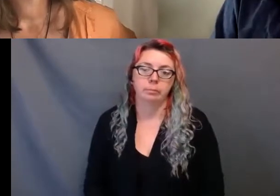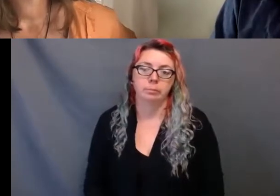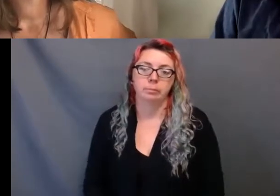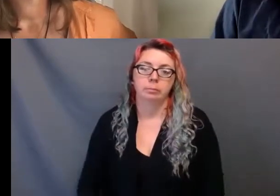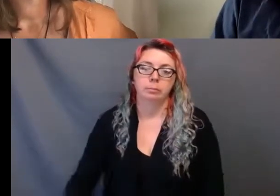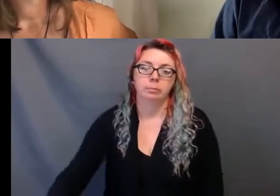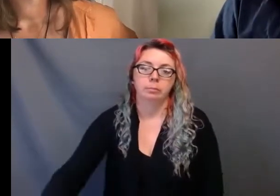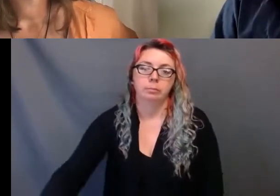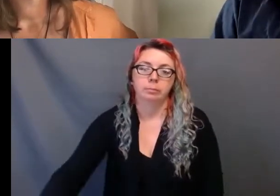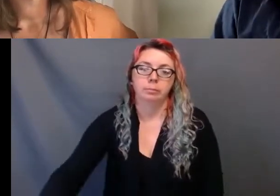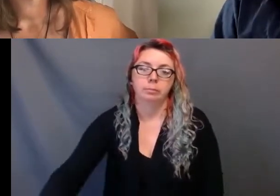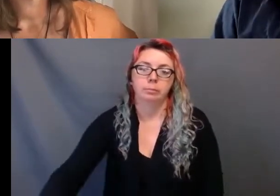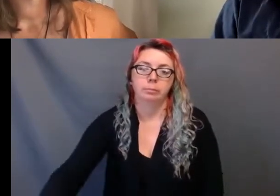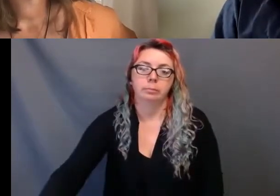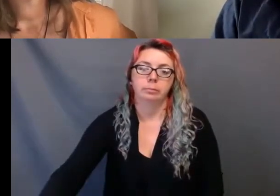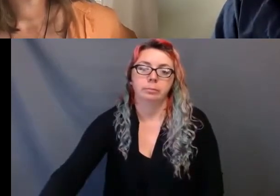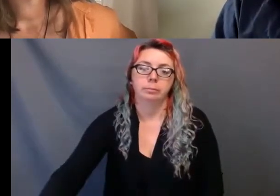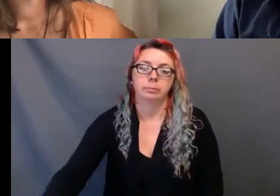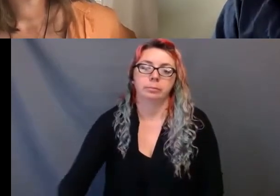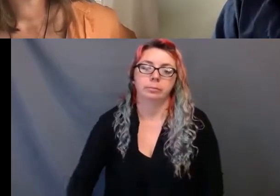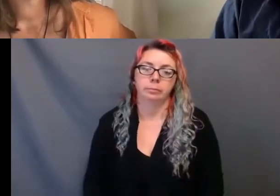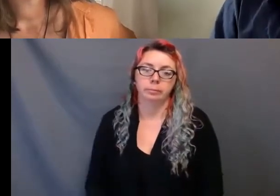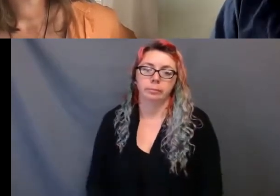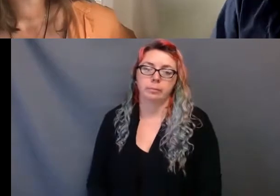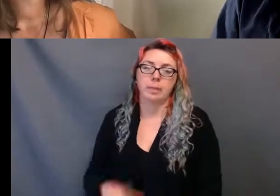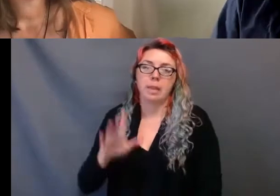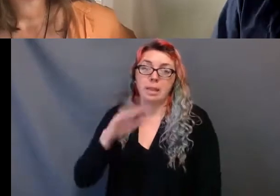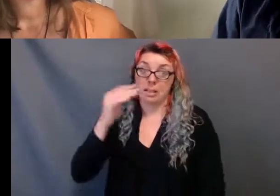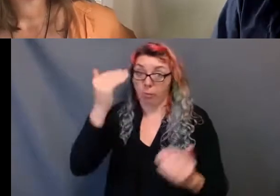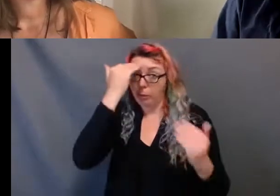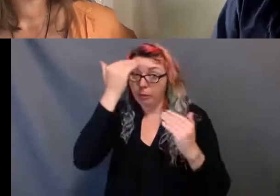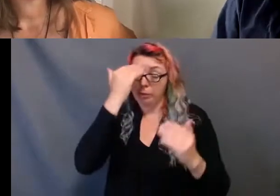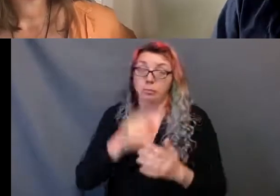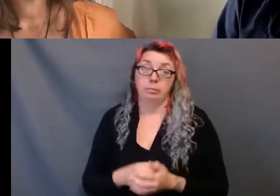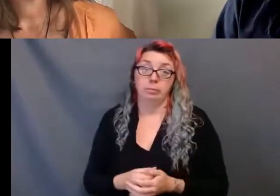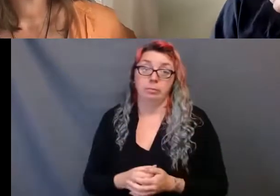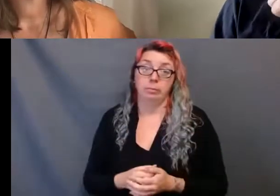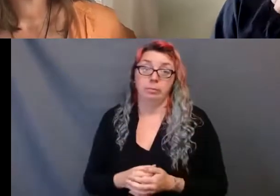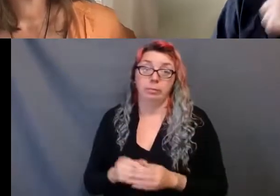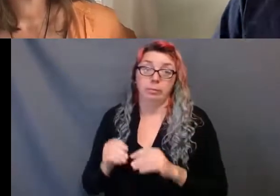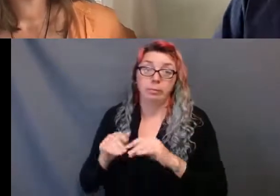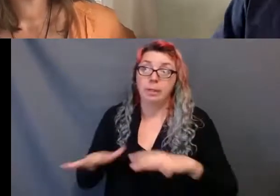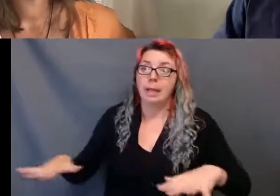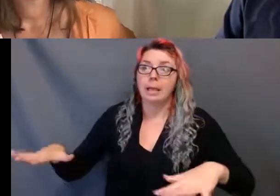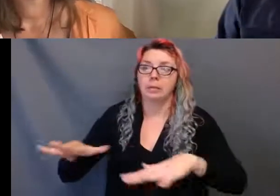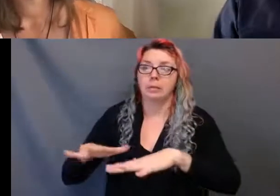And that awareness of place, of land, the relationship,